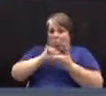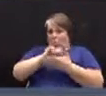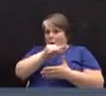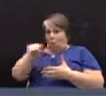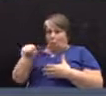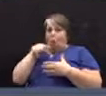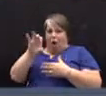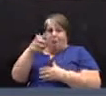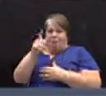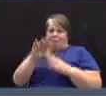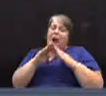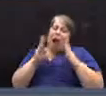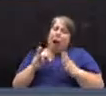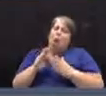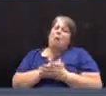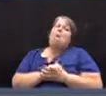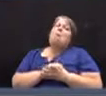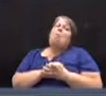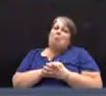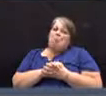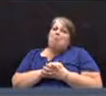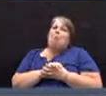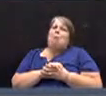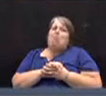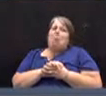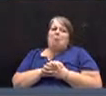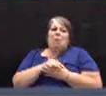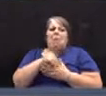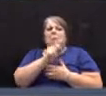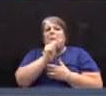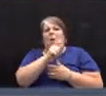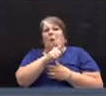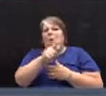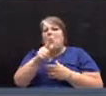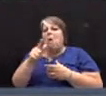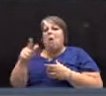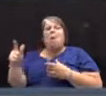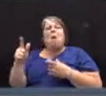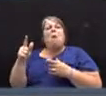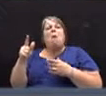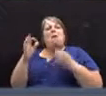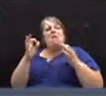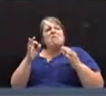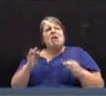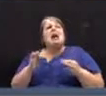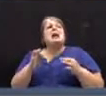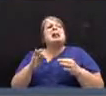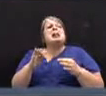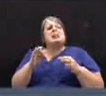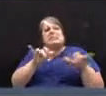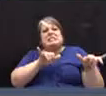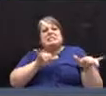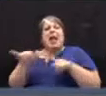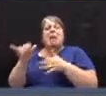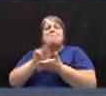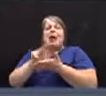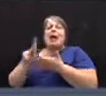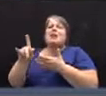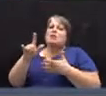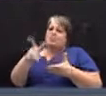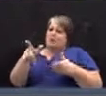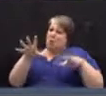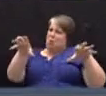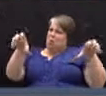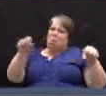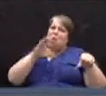and they seem to all fit the same pattern. They're relatively older people who bought their houses a long, long time ago.